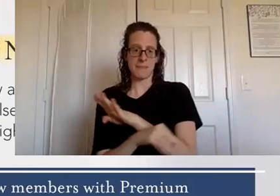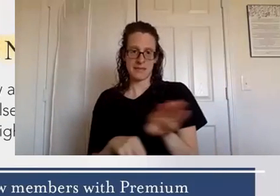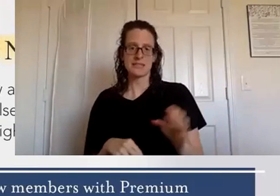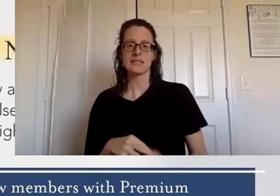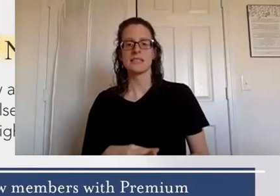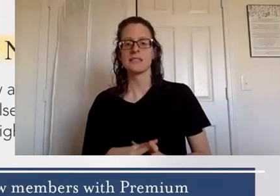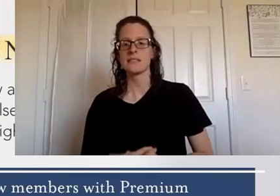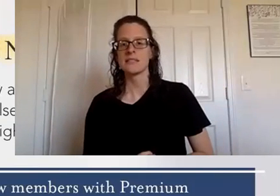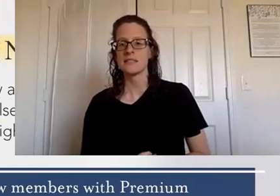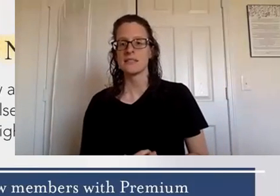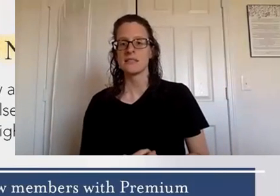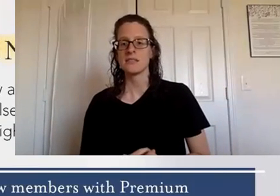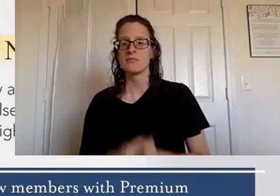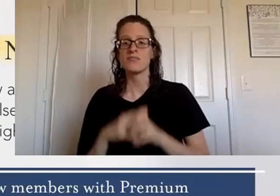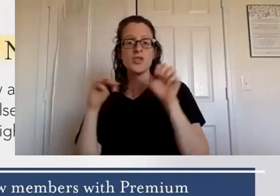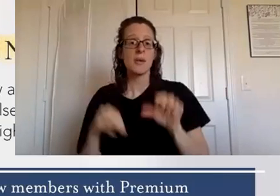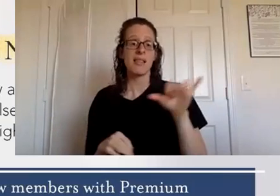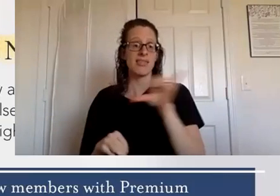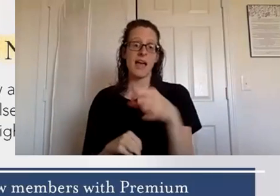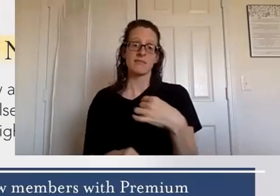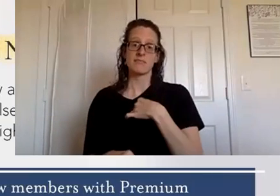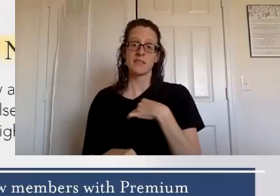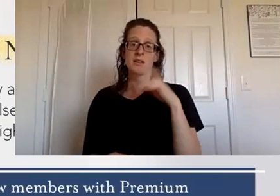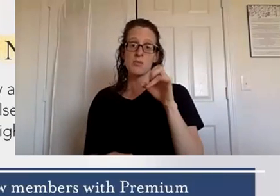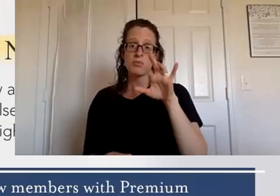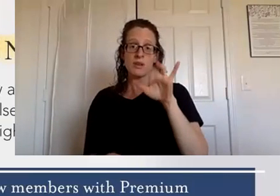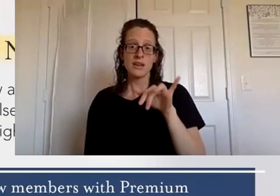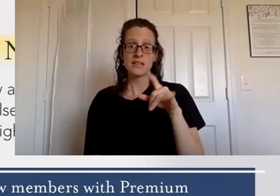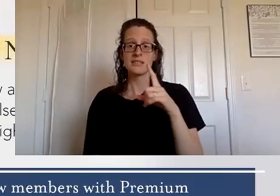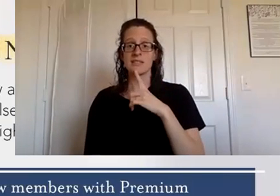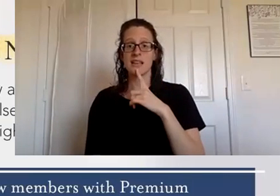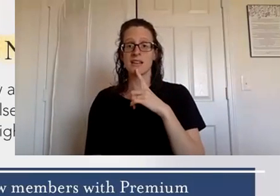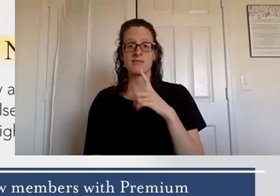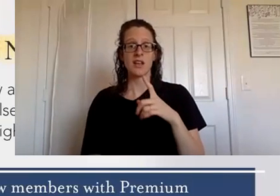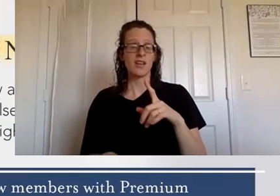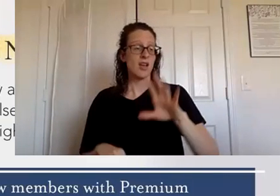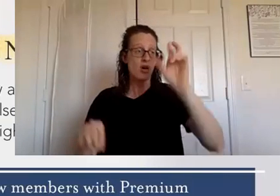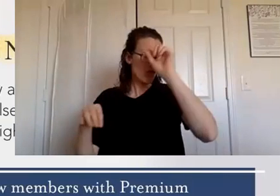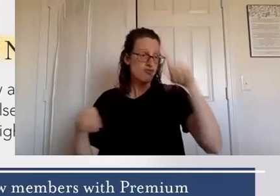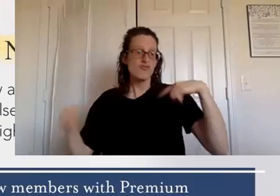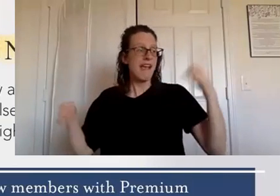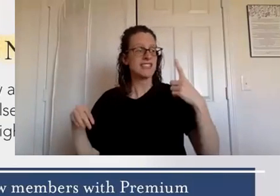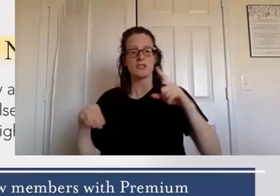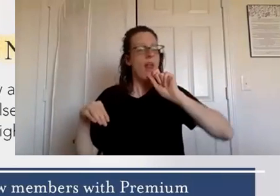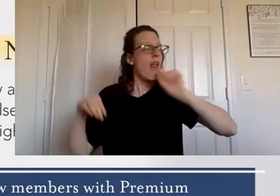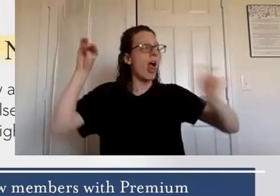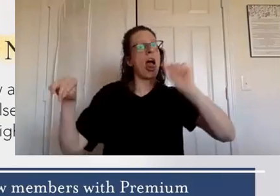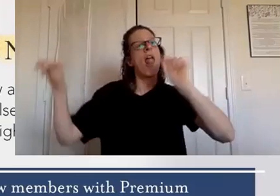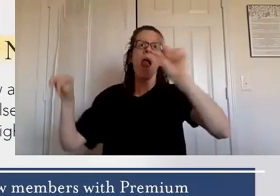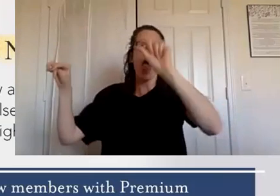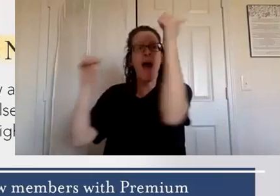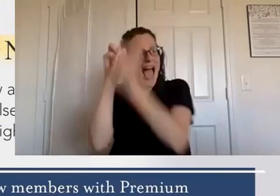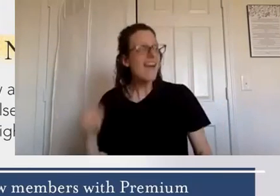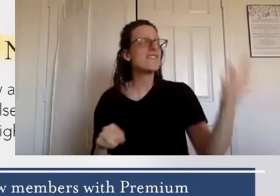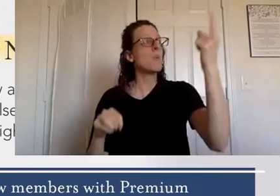um you can be like me and go ape crazy and start sharing with everyone um